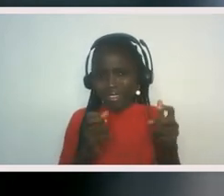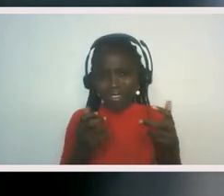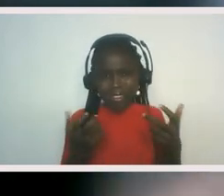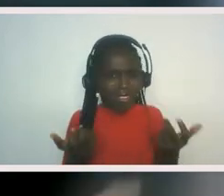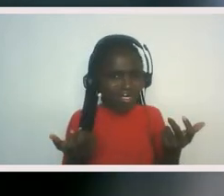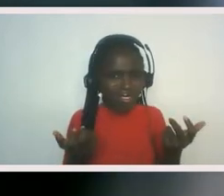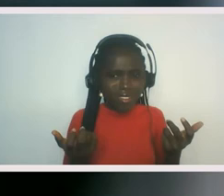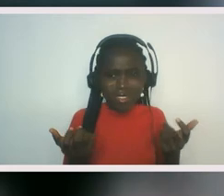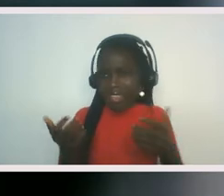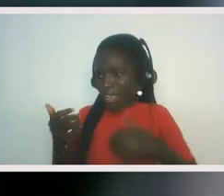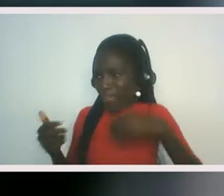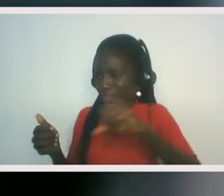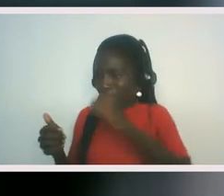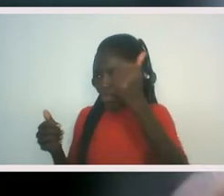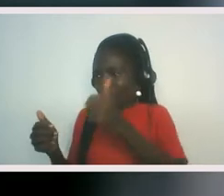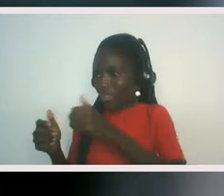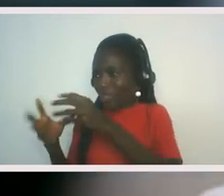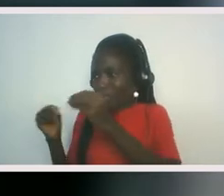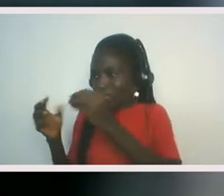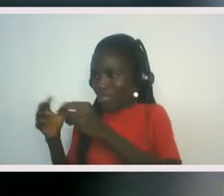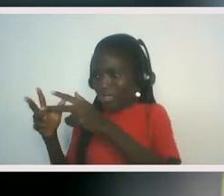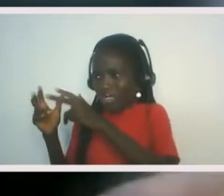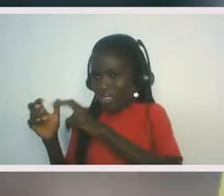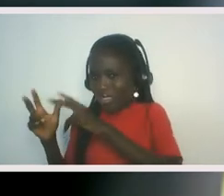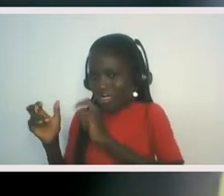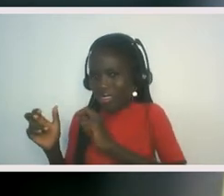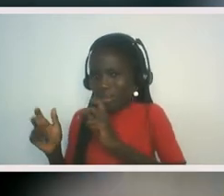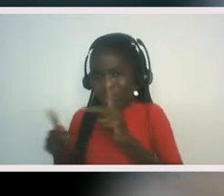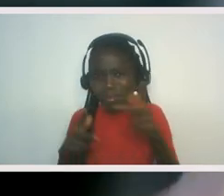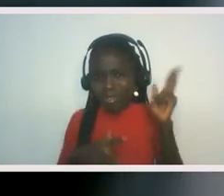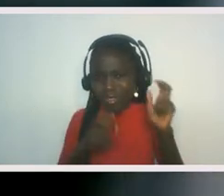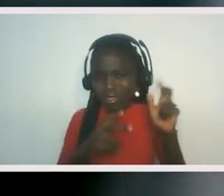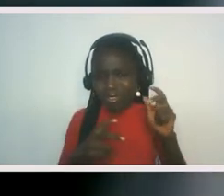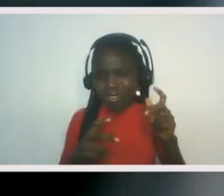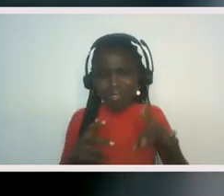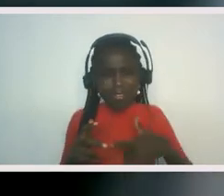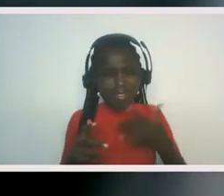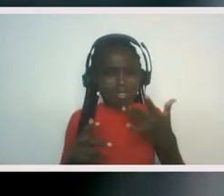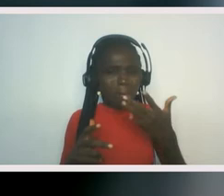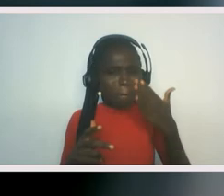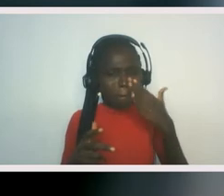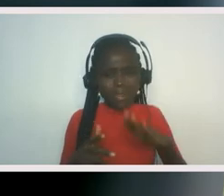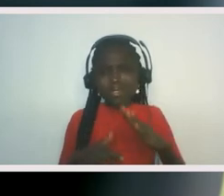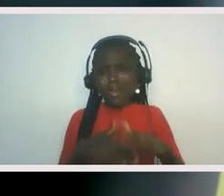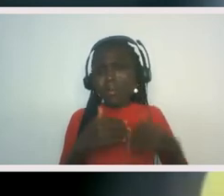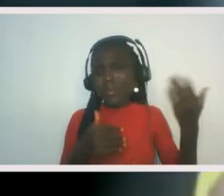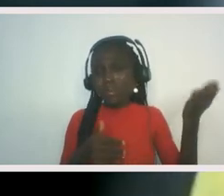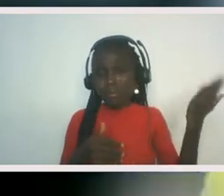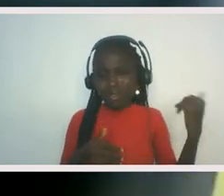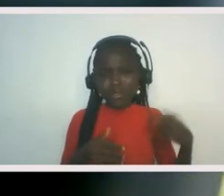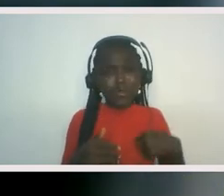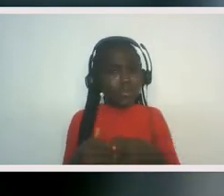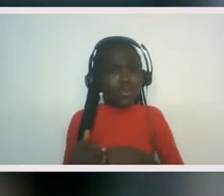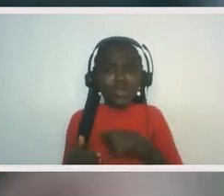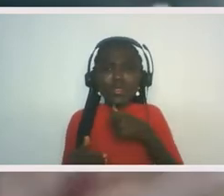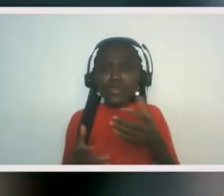horrific version that made others feel very bad about the past. And, you know, many of us don't want